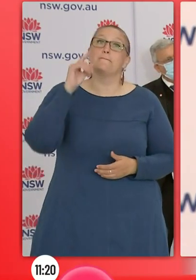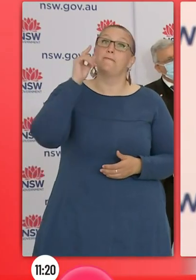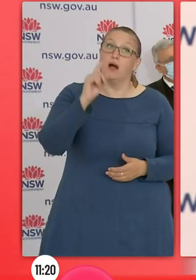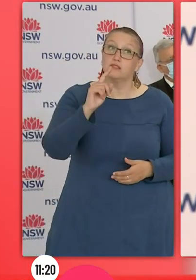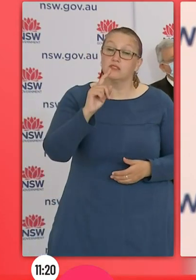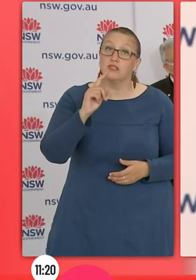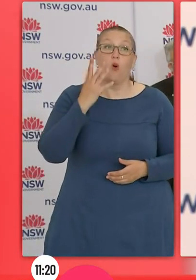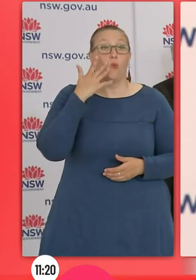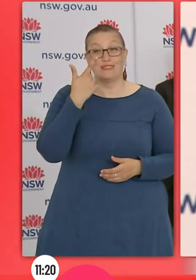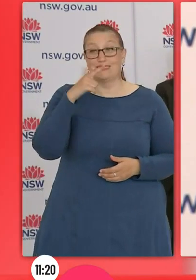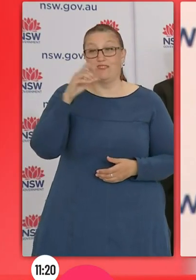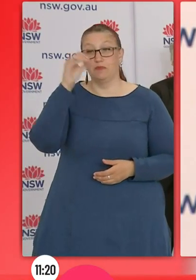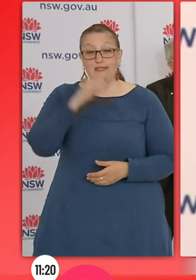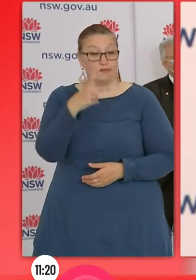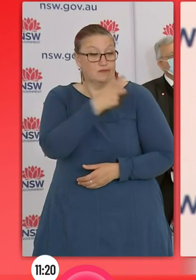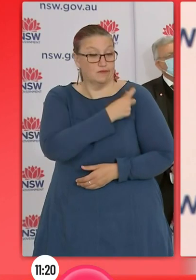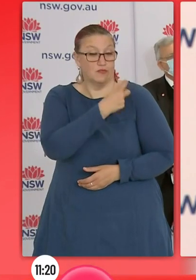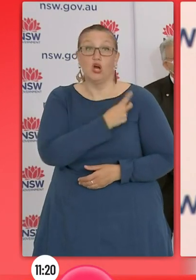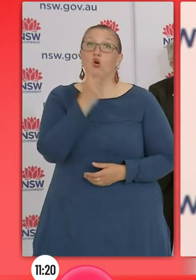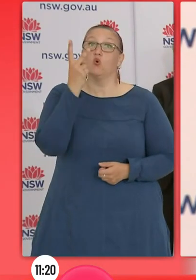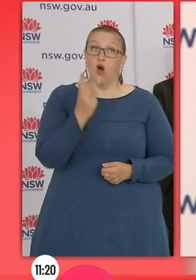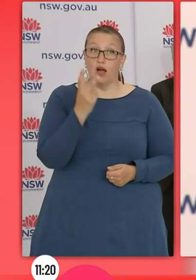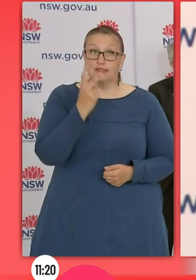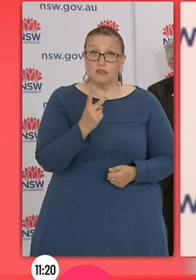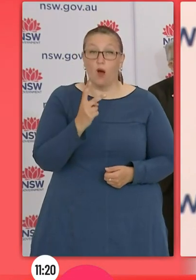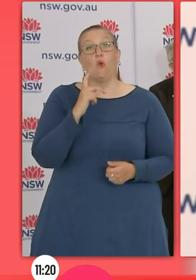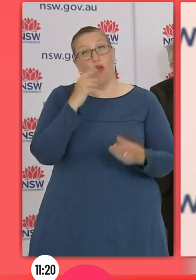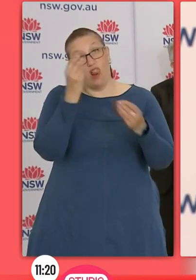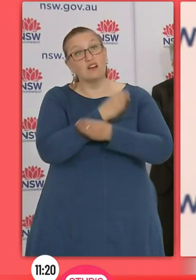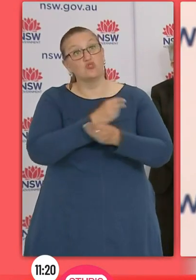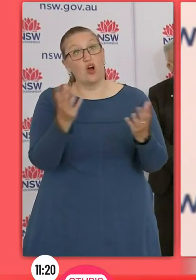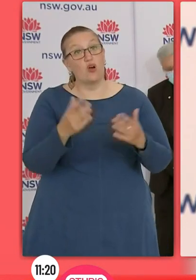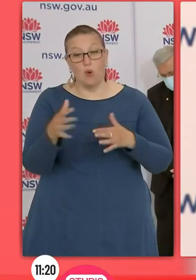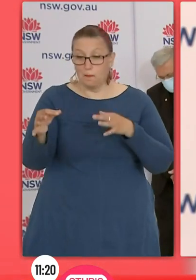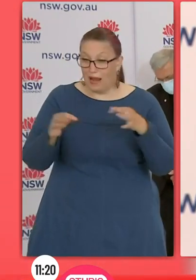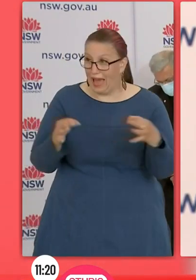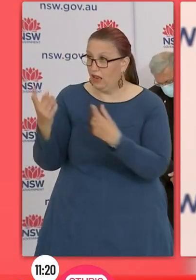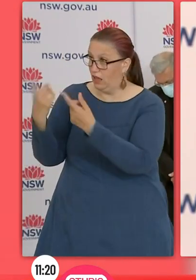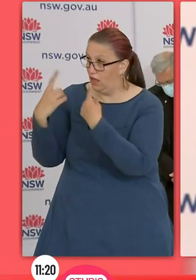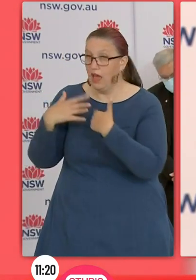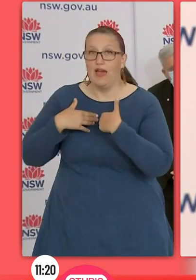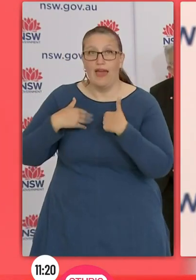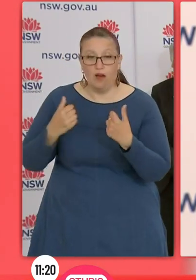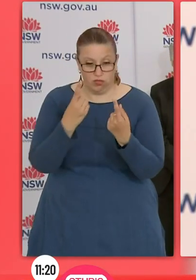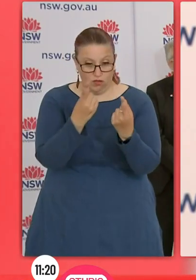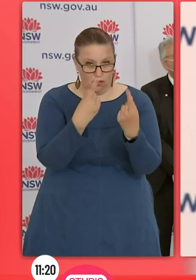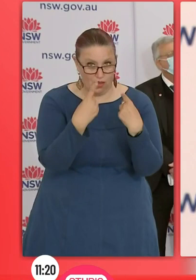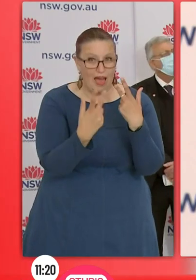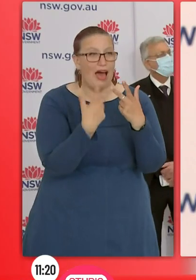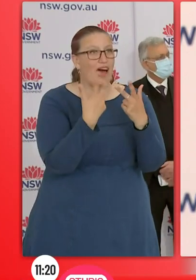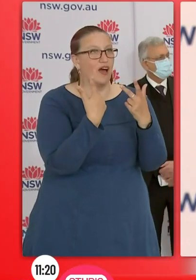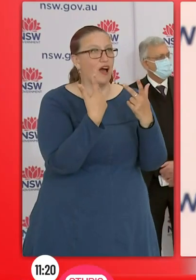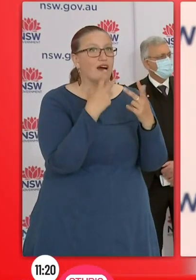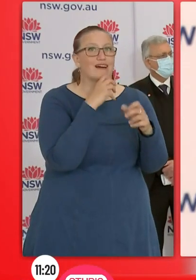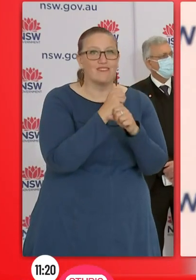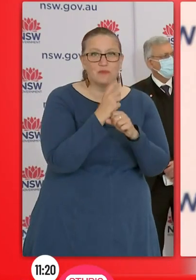as soon as we can. We're obviously taking input from stakeholders, from our health experts, and also comparing it to the national plan,